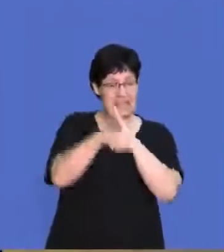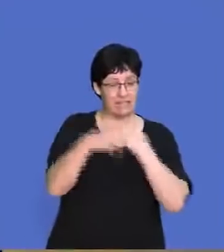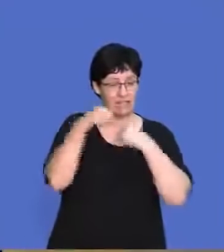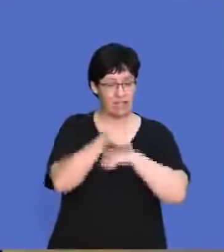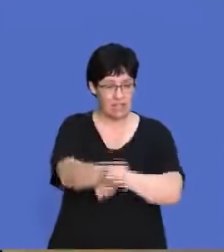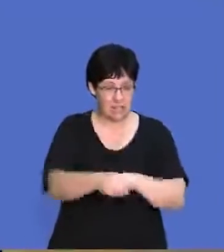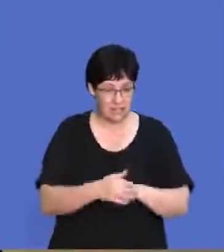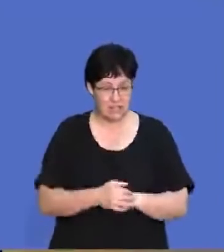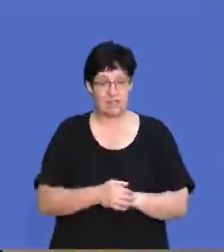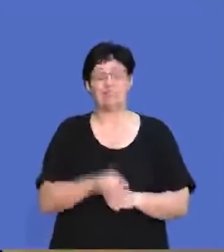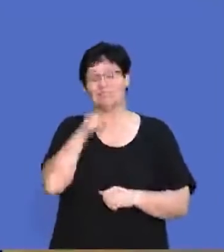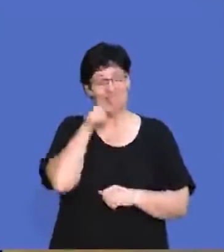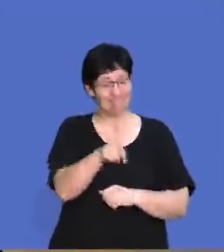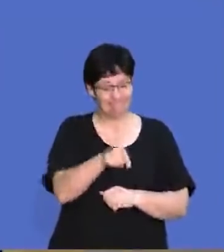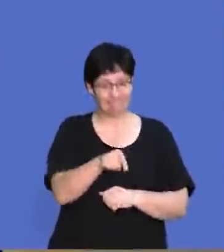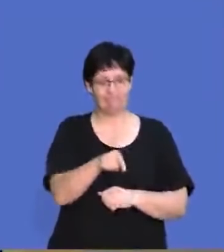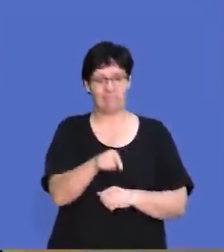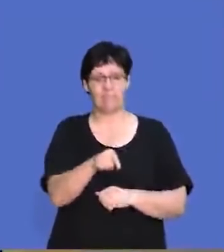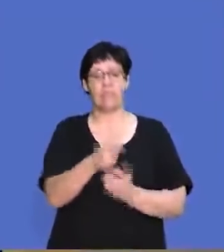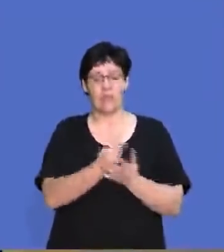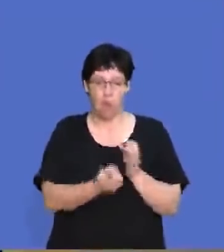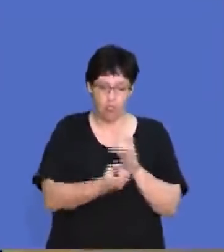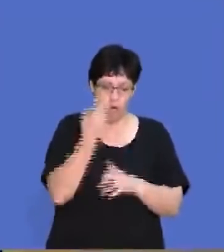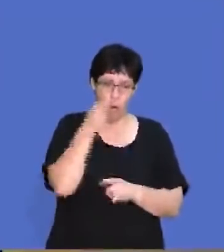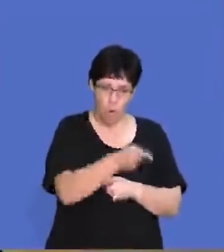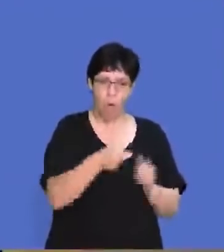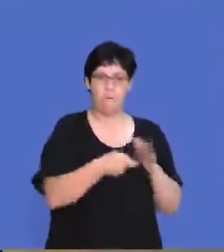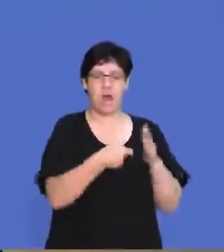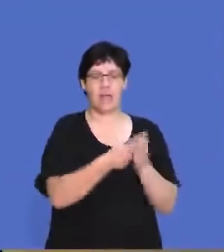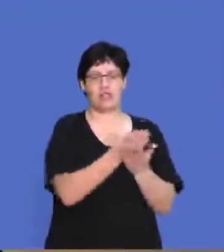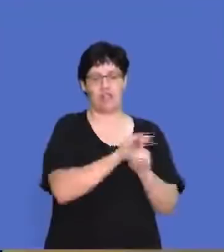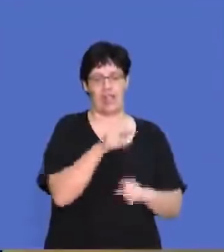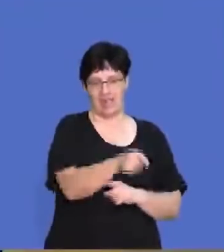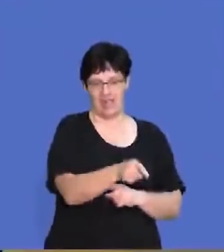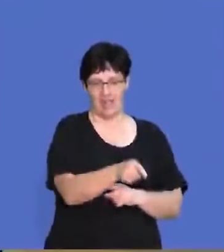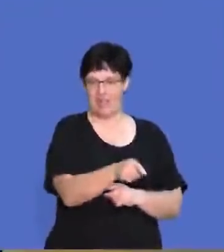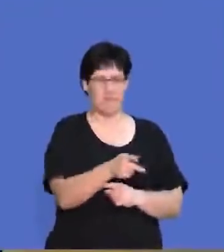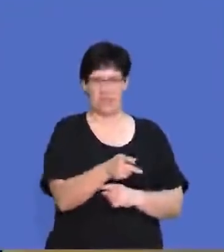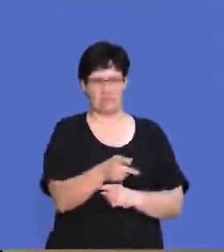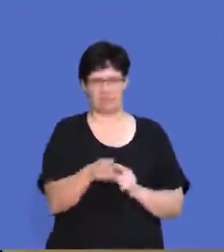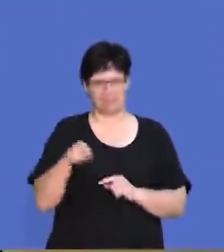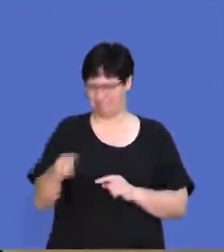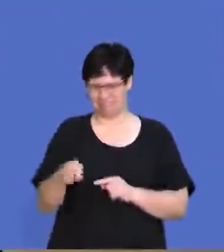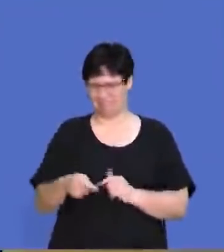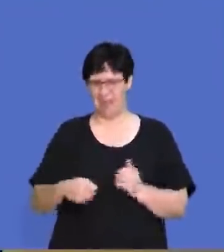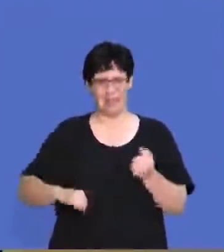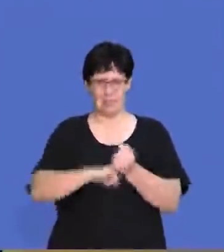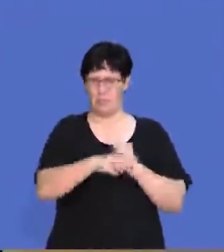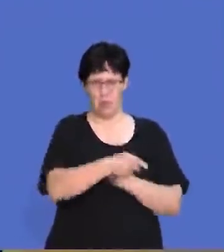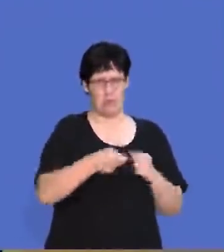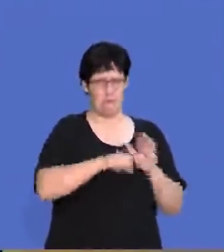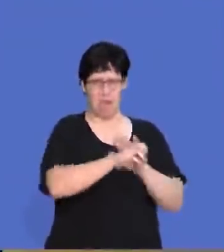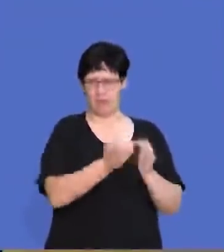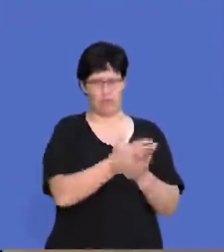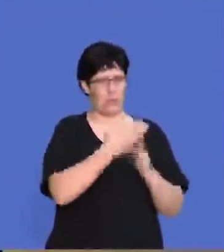strategies, intensive strategies are there to grow your market share. So it's definitely not an intensive